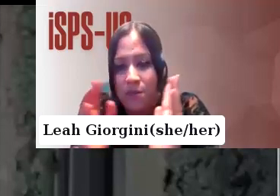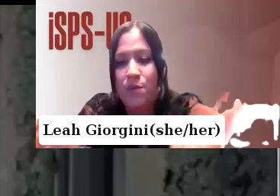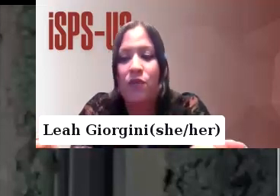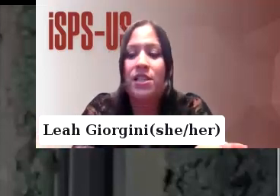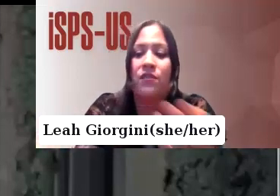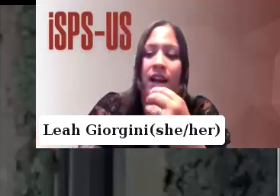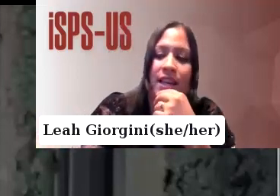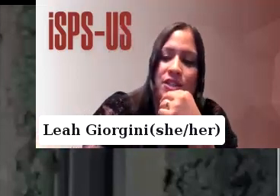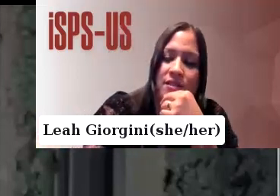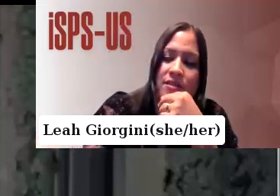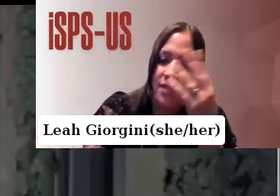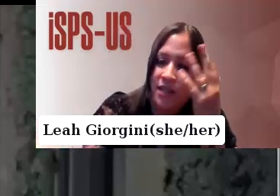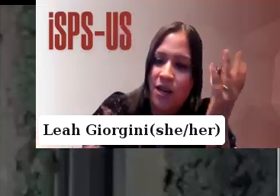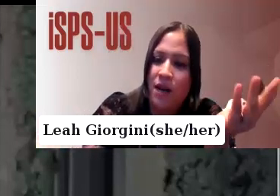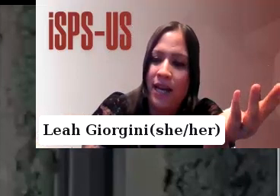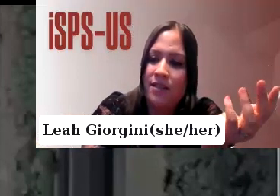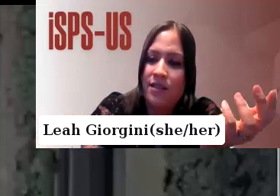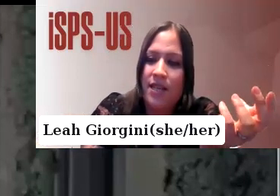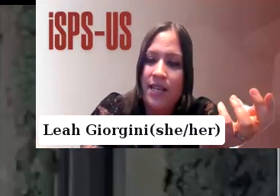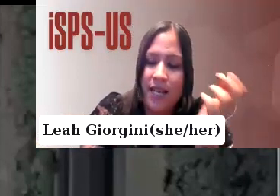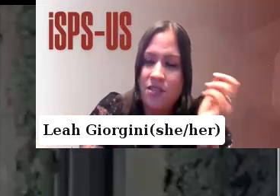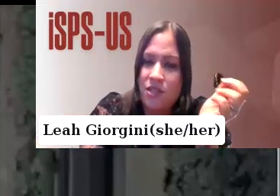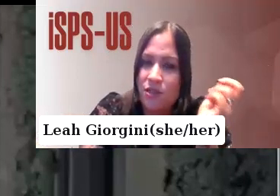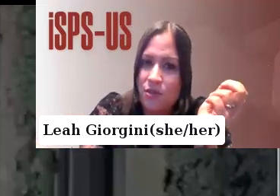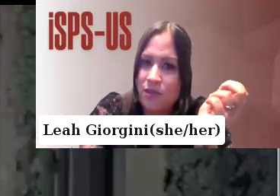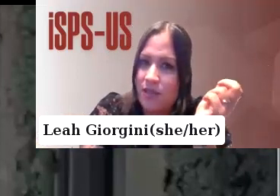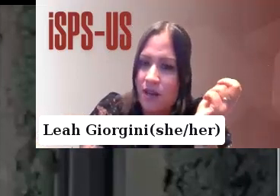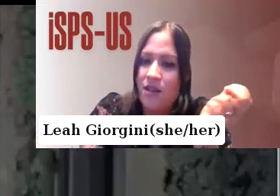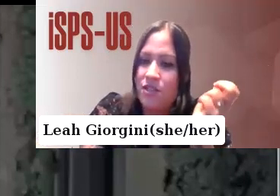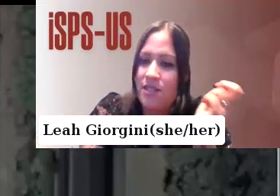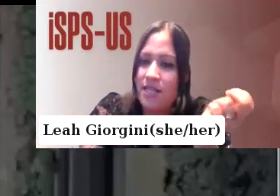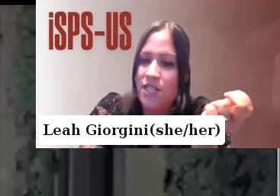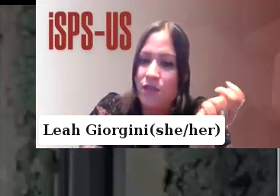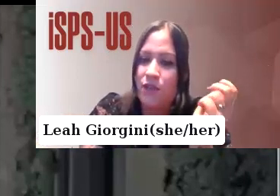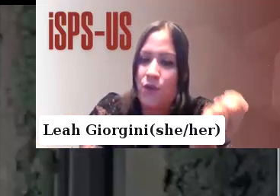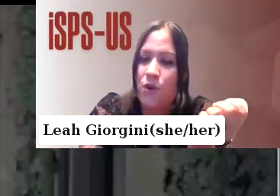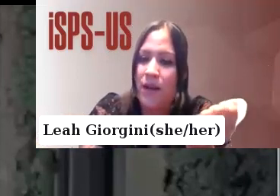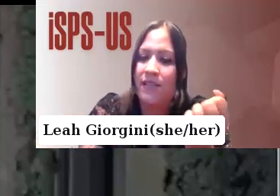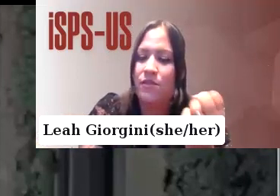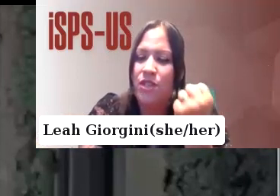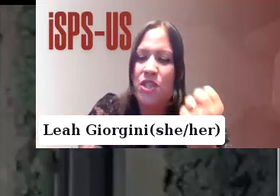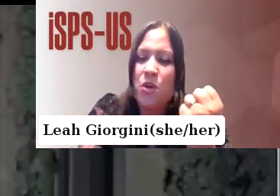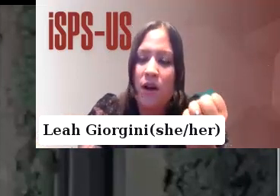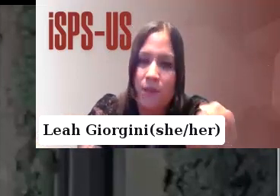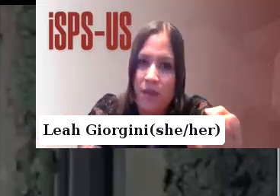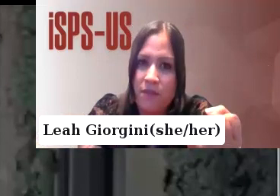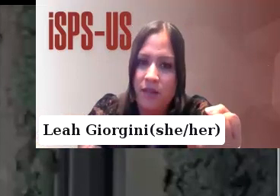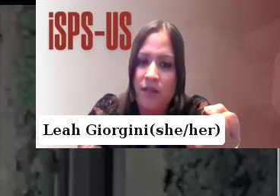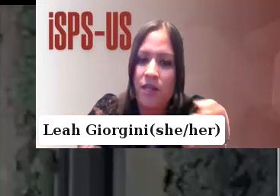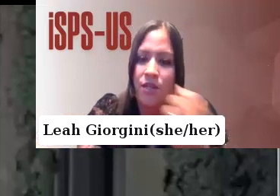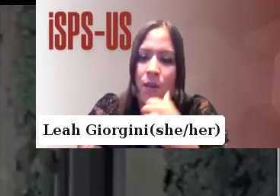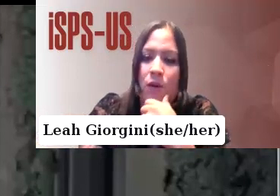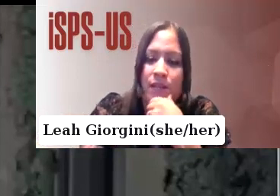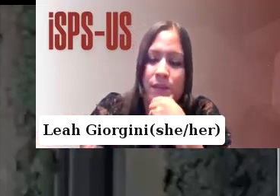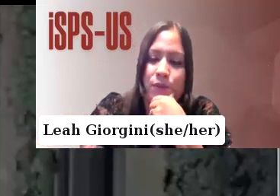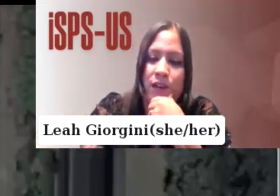human rights violations in our minds, it underscores this urgent need to reform and renew our commitment